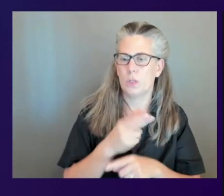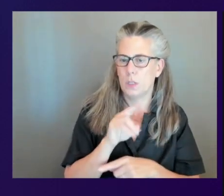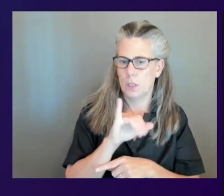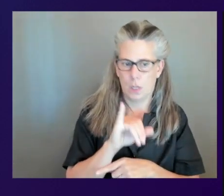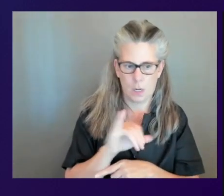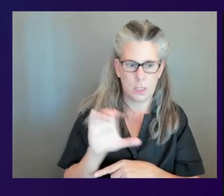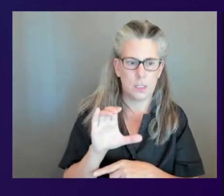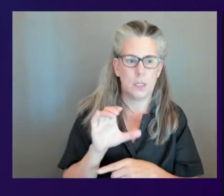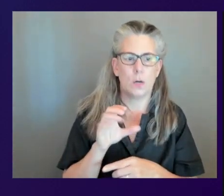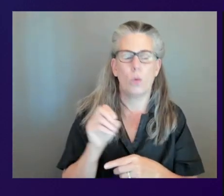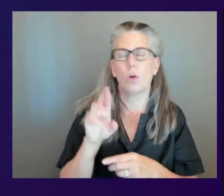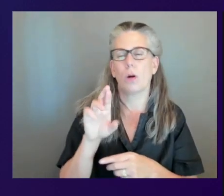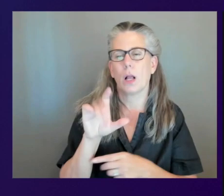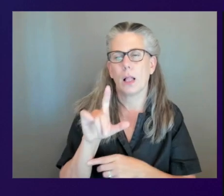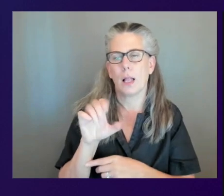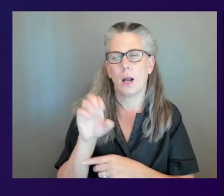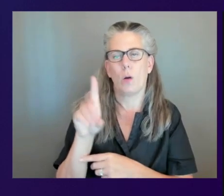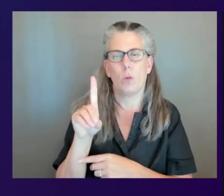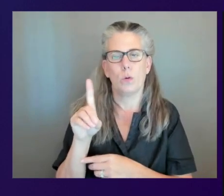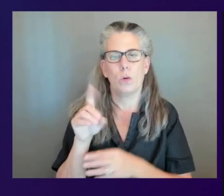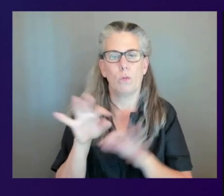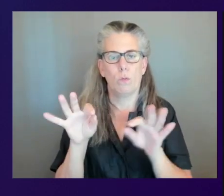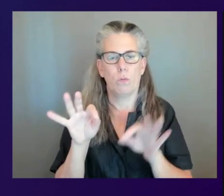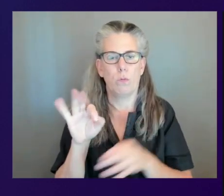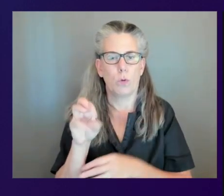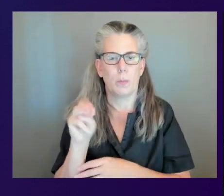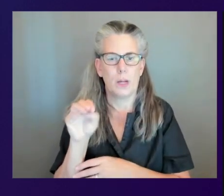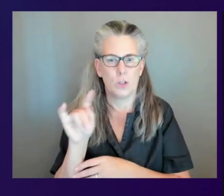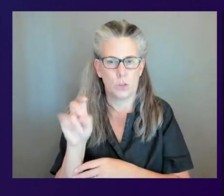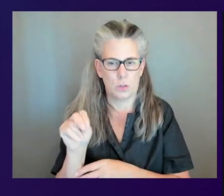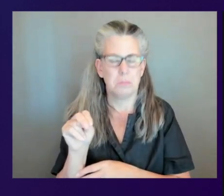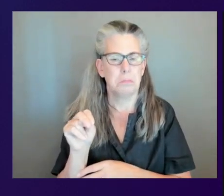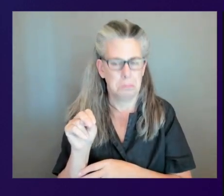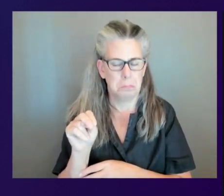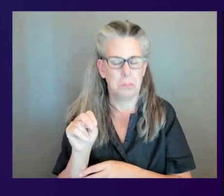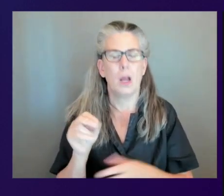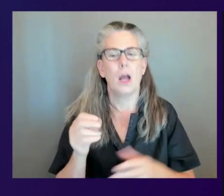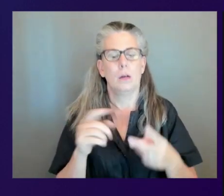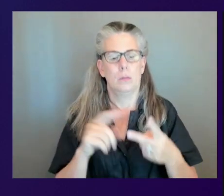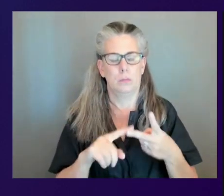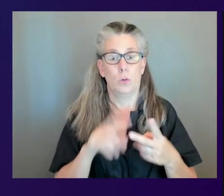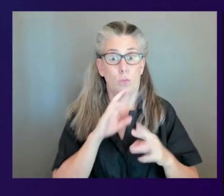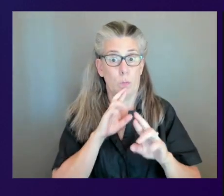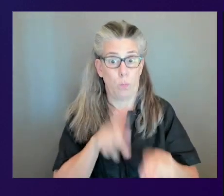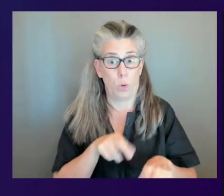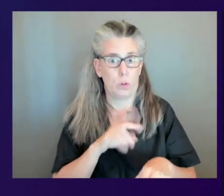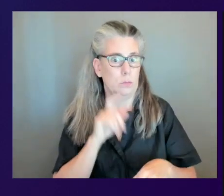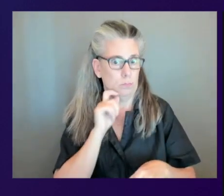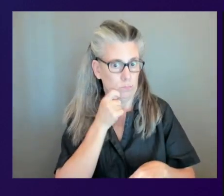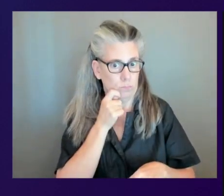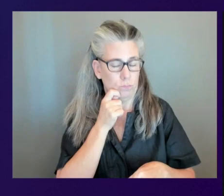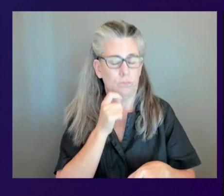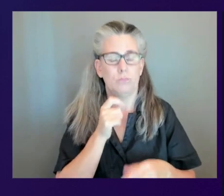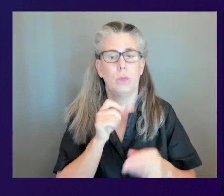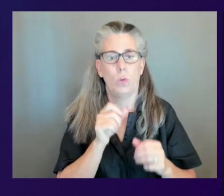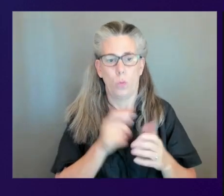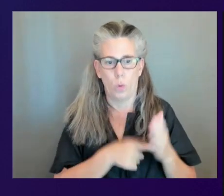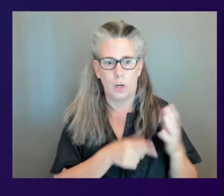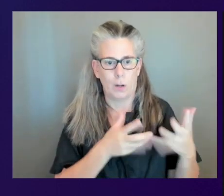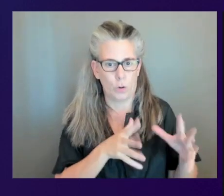formation and then now we have this cool report that says like hey i did stuff or i didn't do stuff but how do we monitor beyond what we've seen